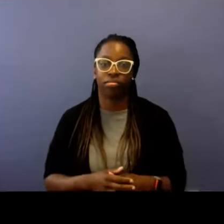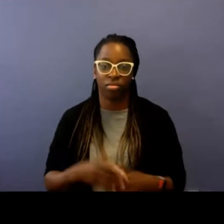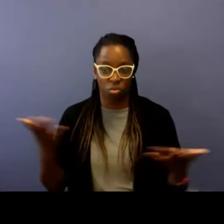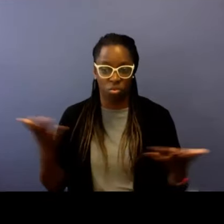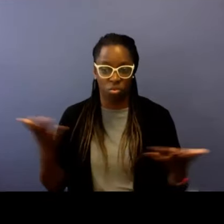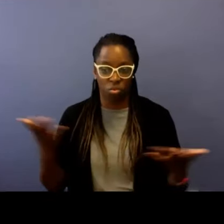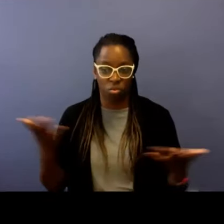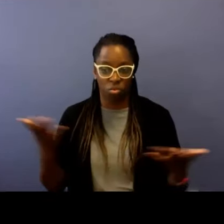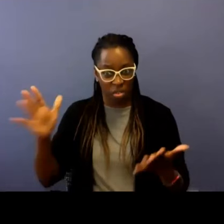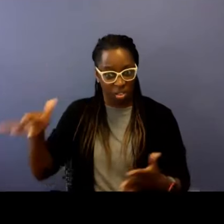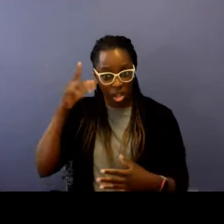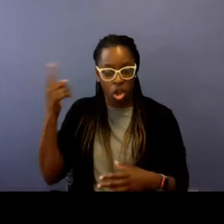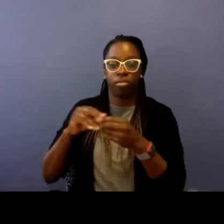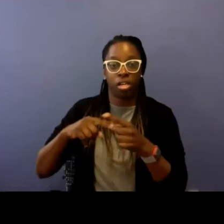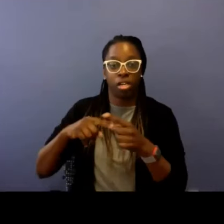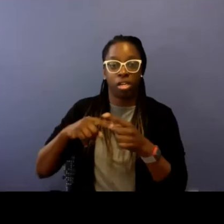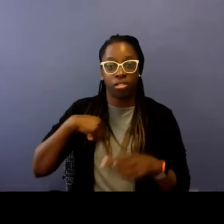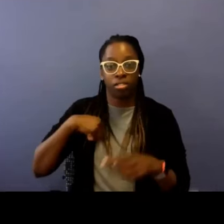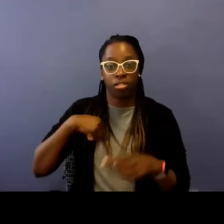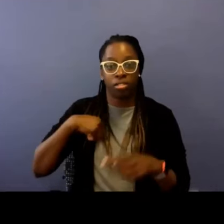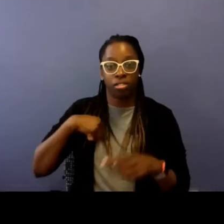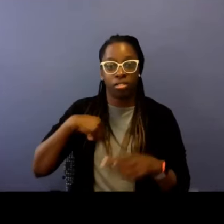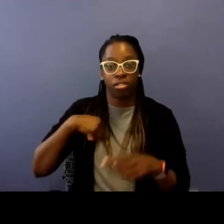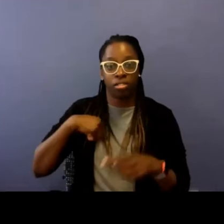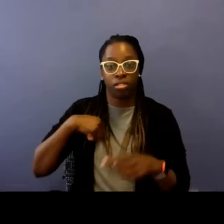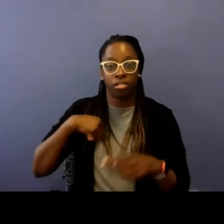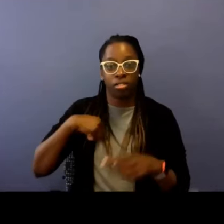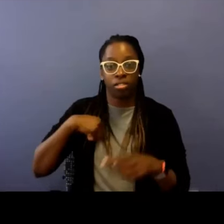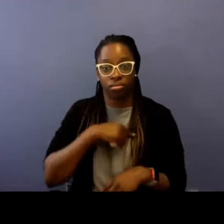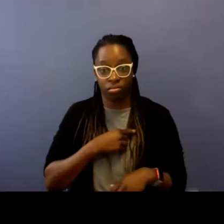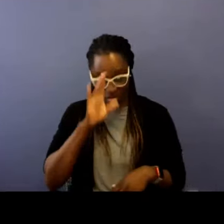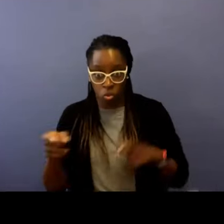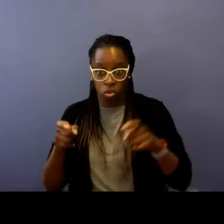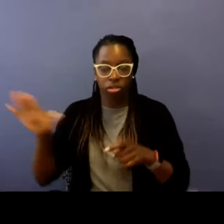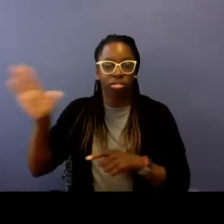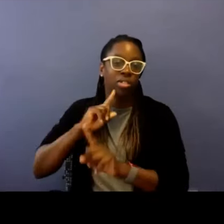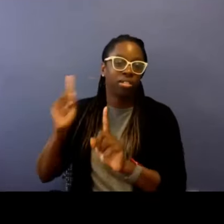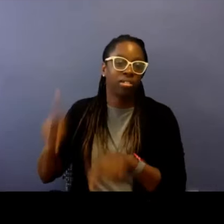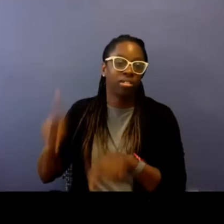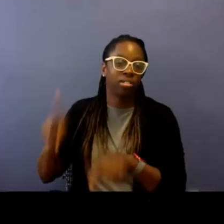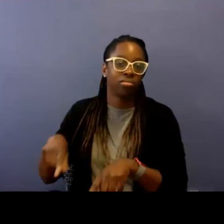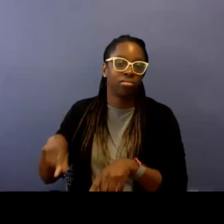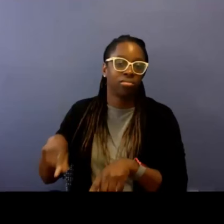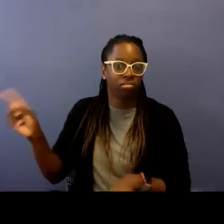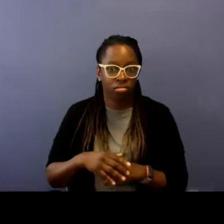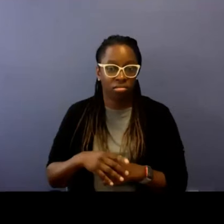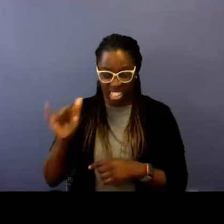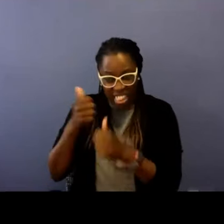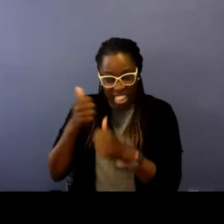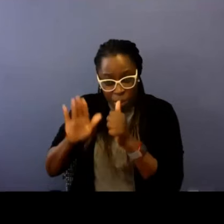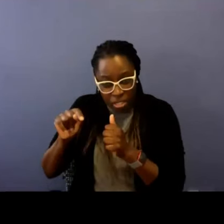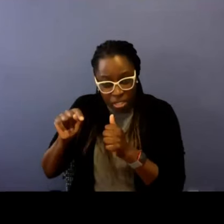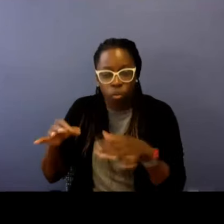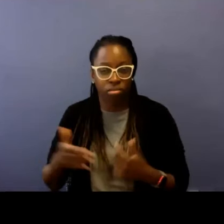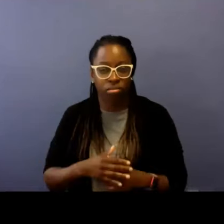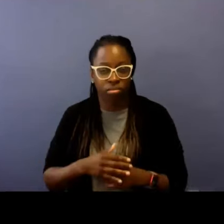things you cannot control, as my father used to always say to us. And you can only control your reaction to them. And every bit of it's worth